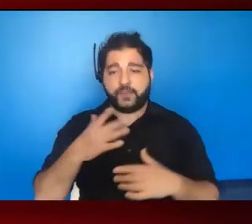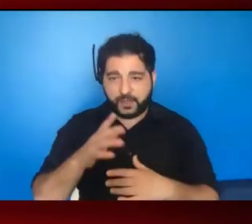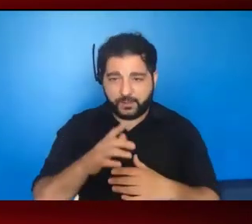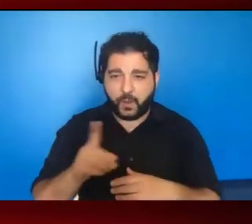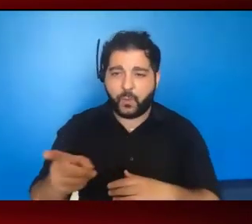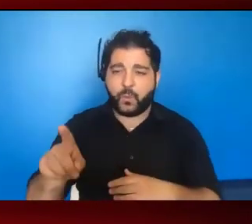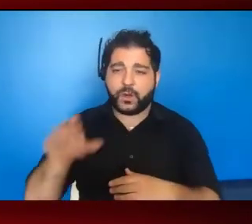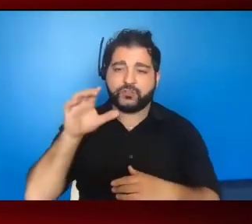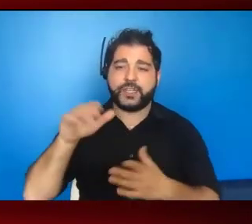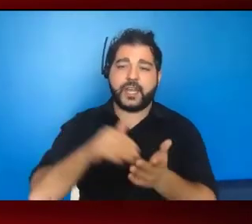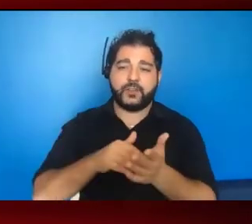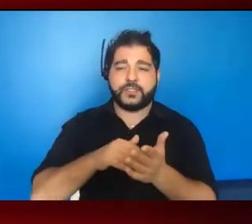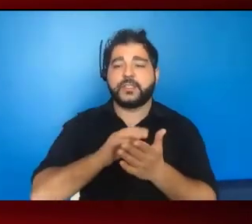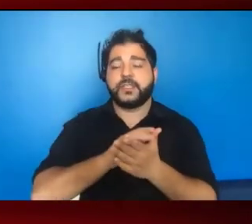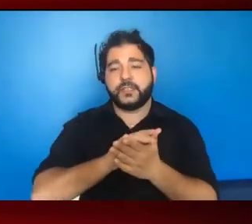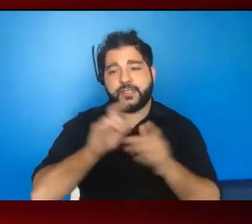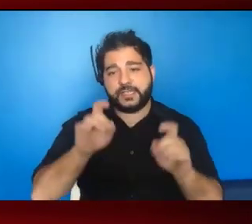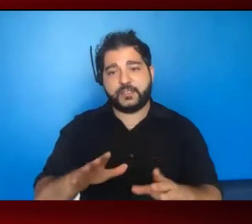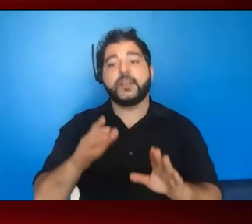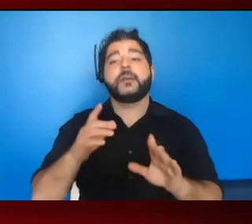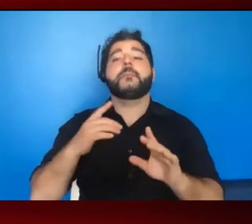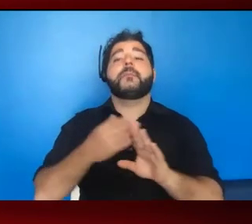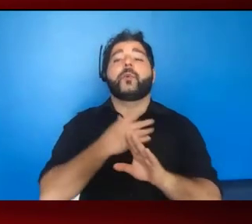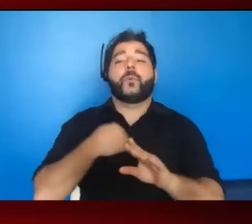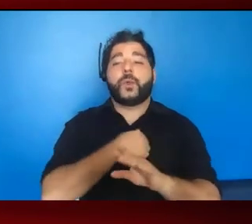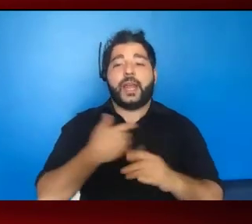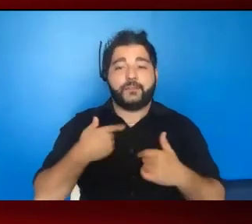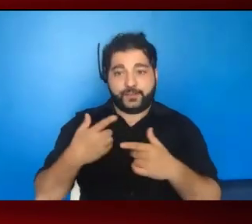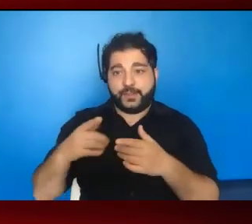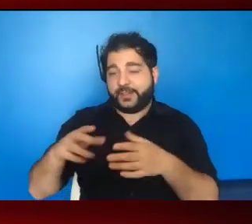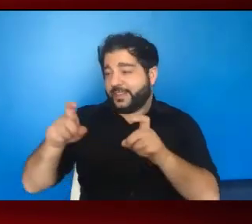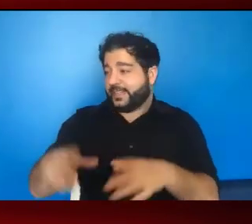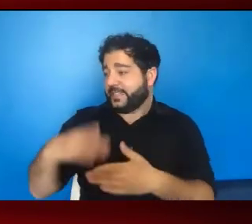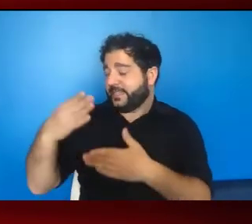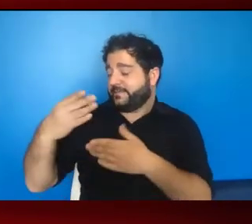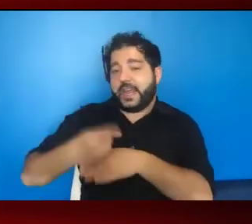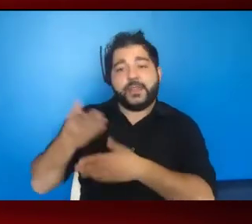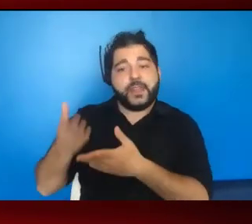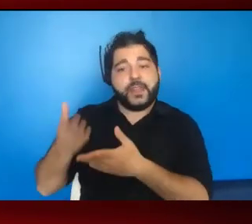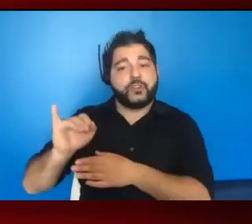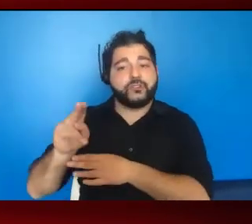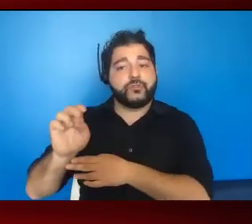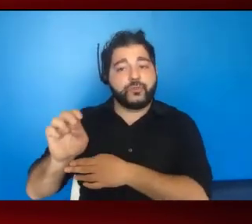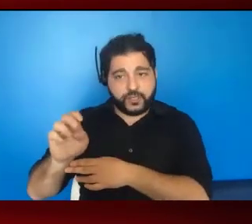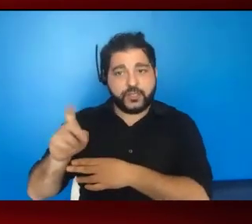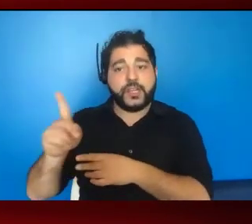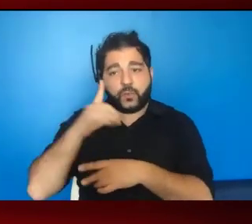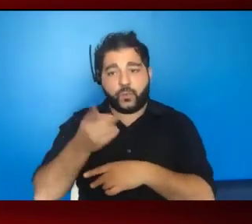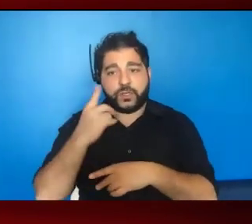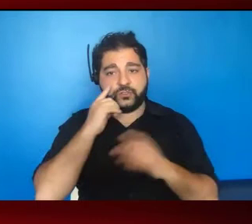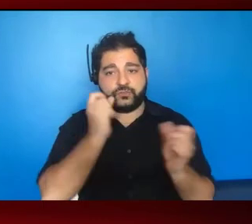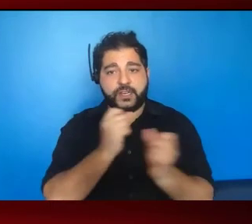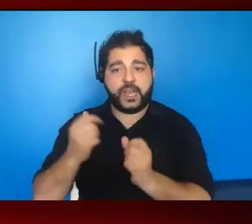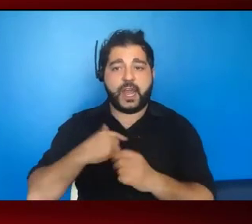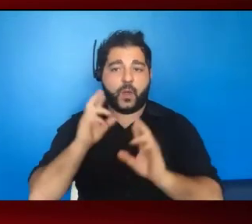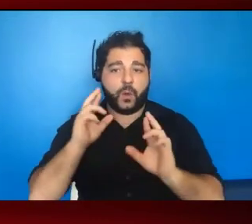tests that we expect to give out before testing day in June. So really exciting and a strategy that I hope will